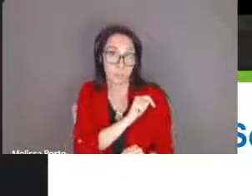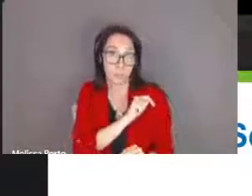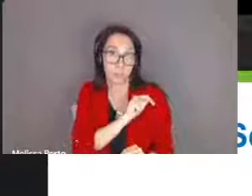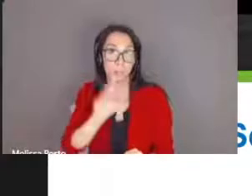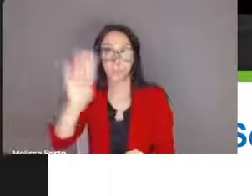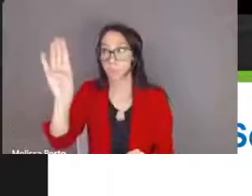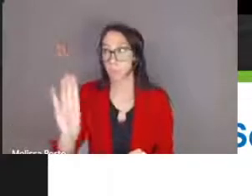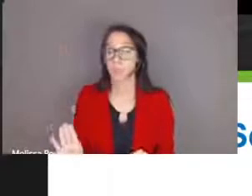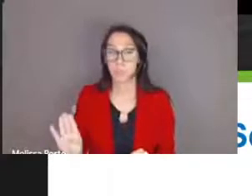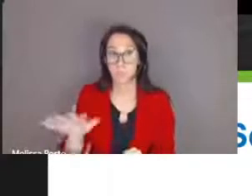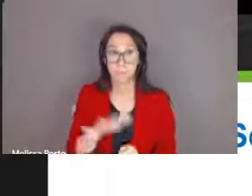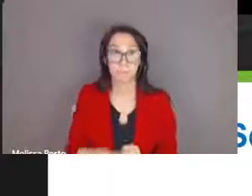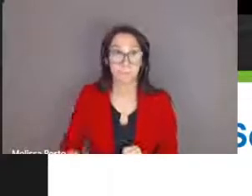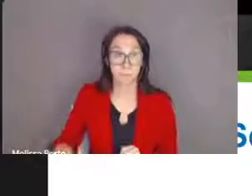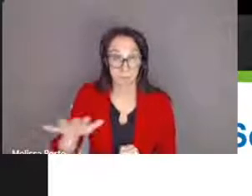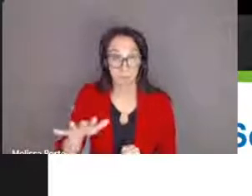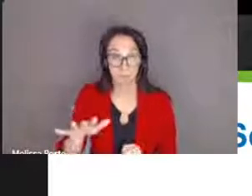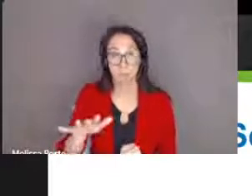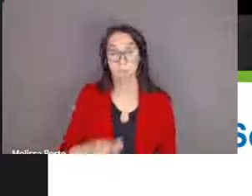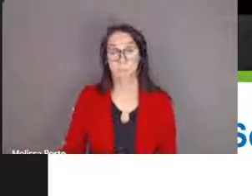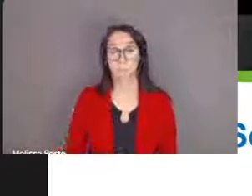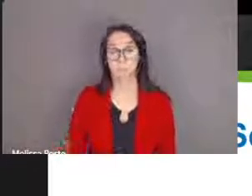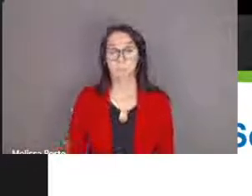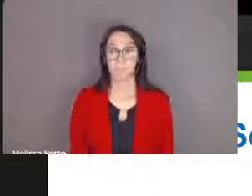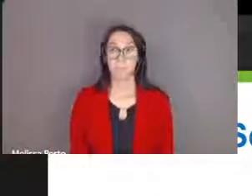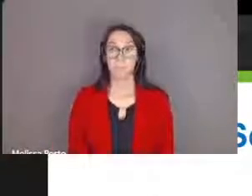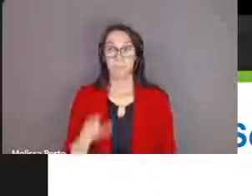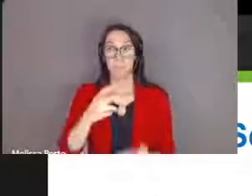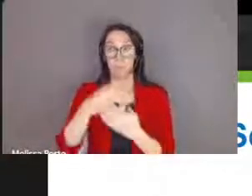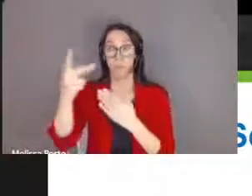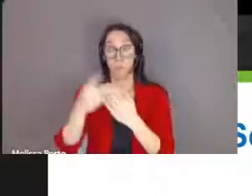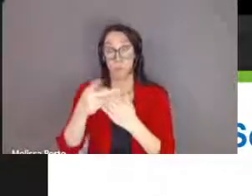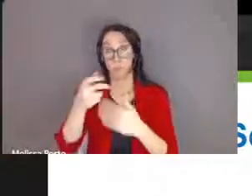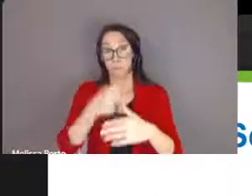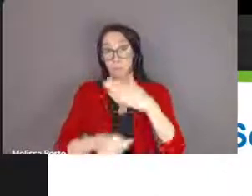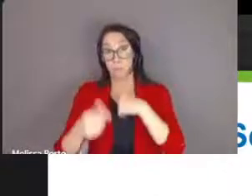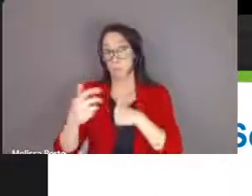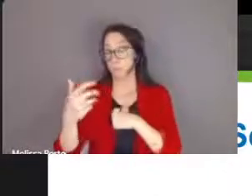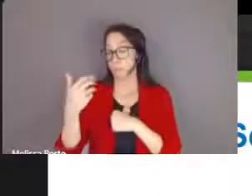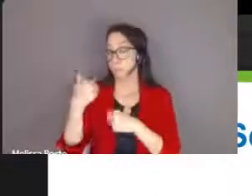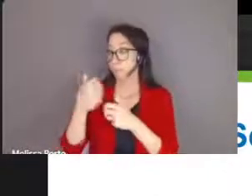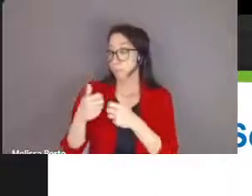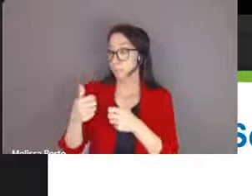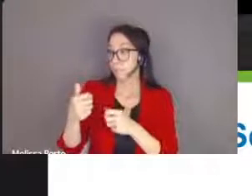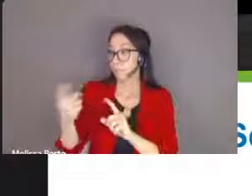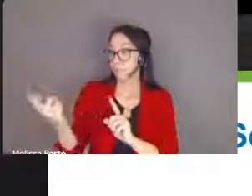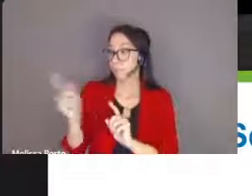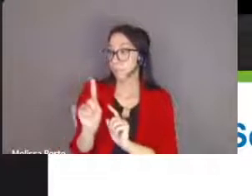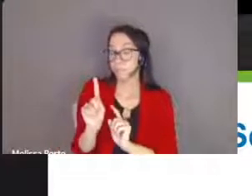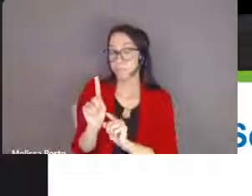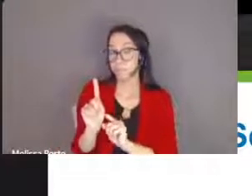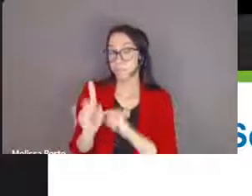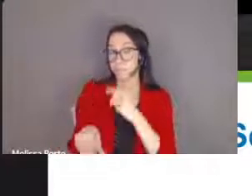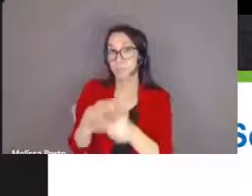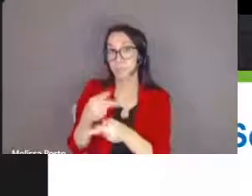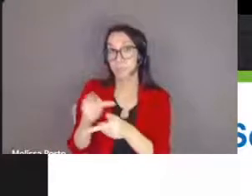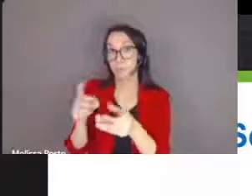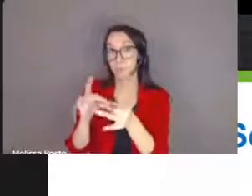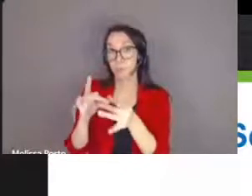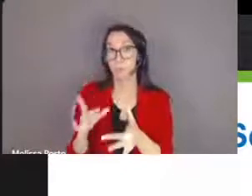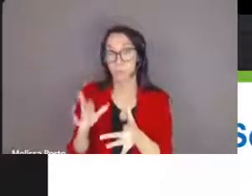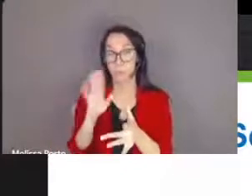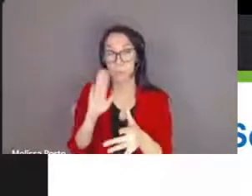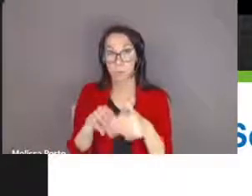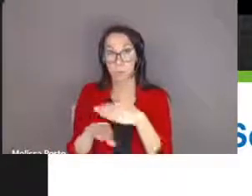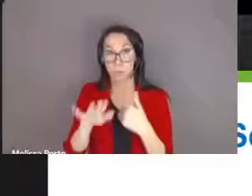students in burlington through this program a care coordinator arranges in school access to the services needed such as